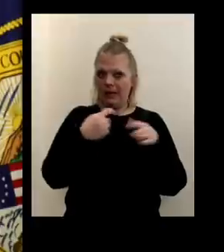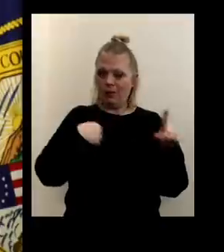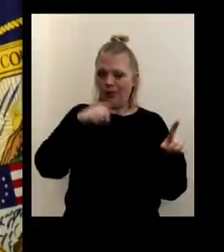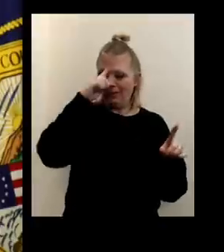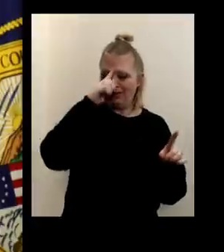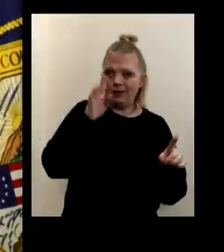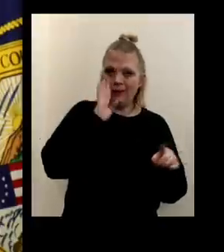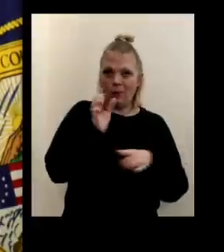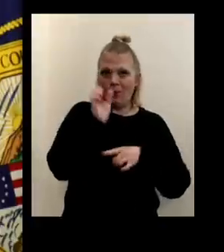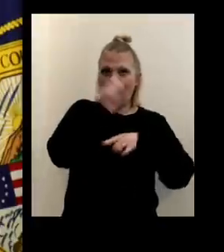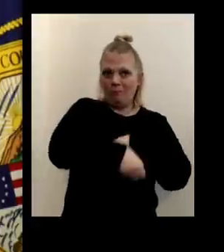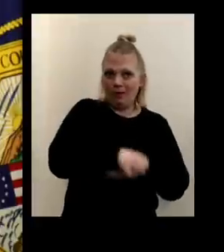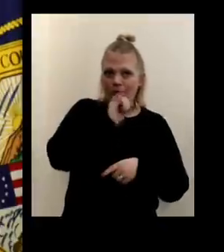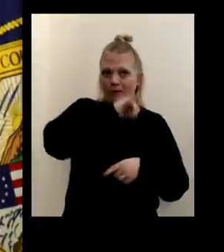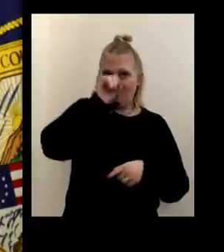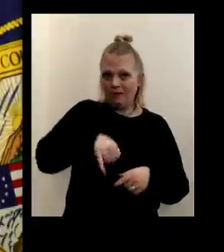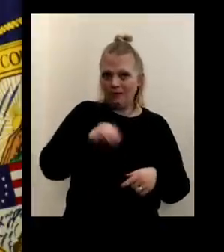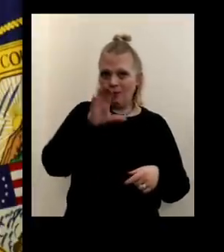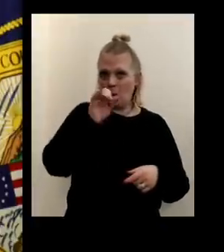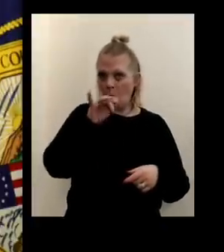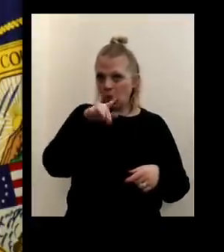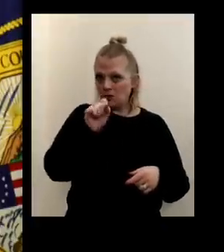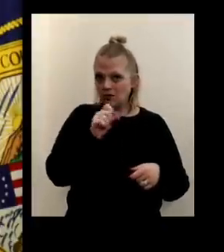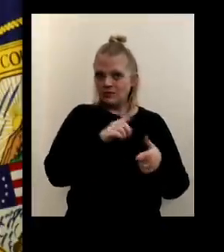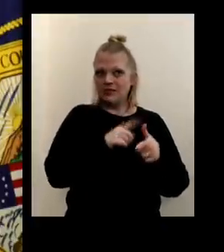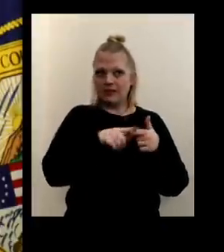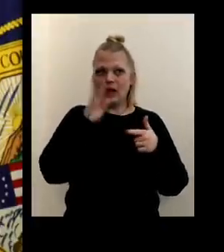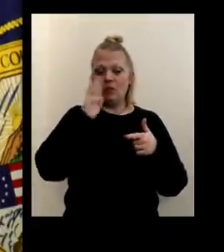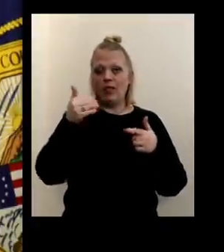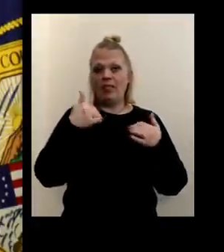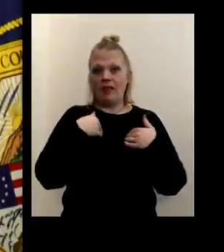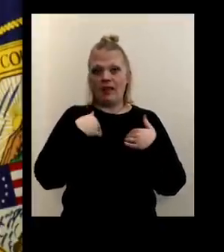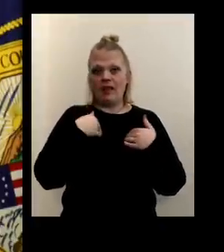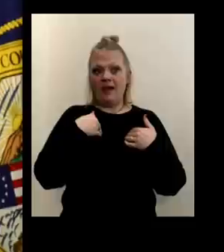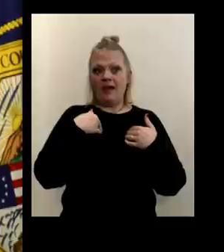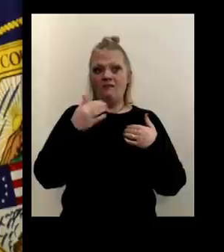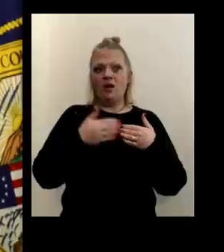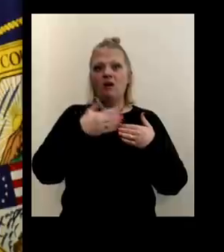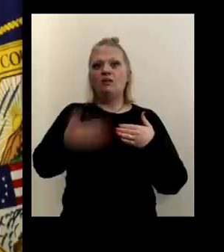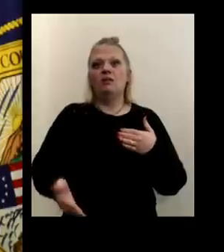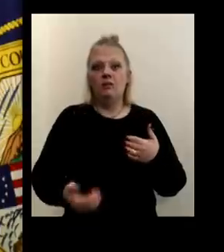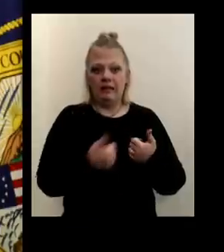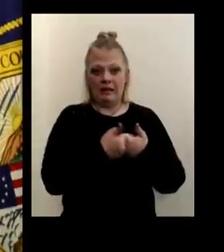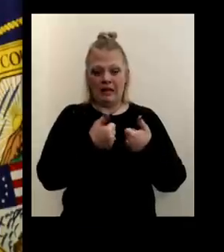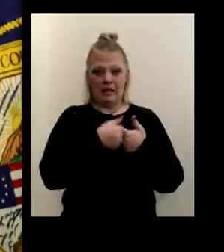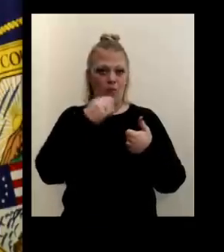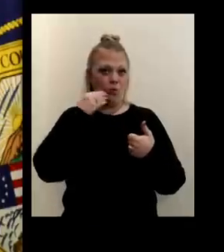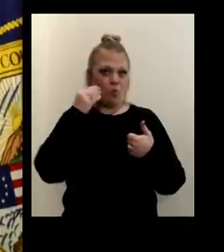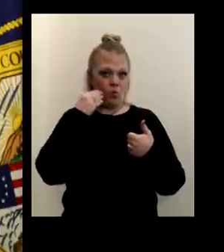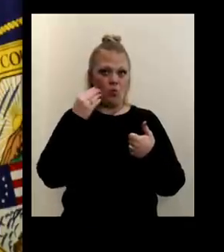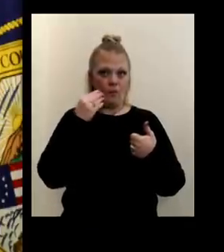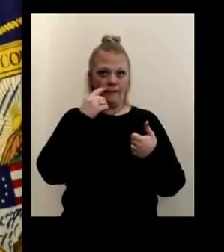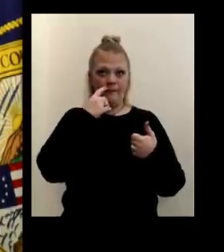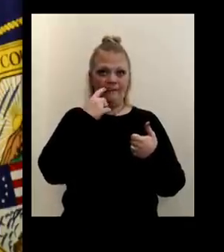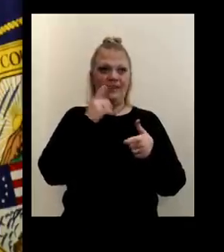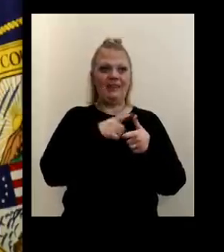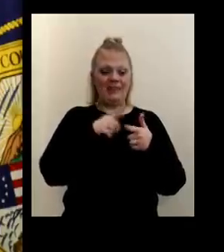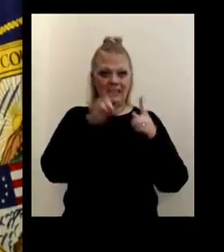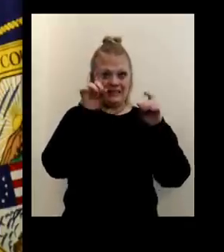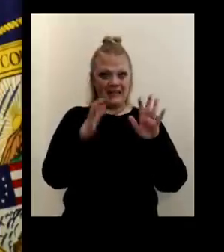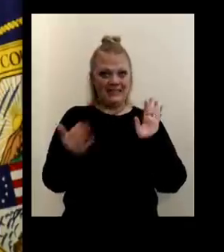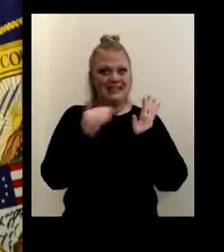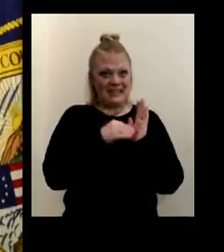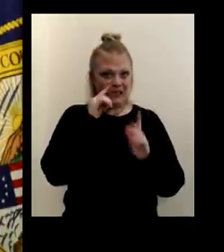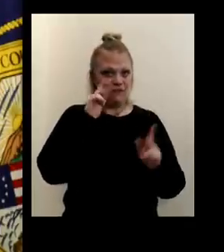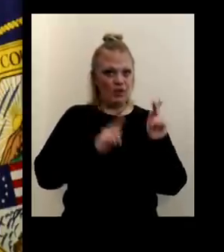they'll beat the Colts. Uh, then, uh, they'll have another game the following week we know at home. So they would, they would then have to test again, uh, for